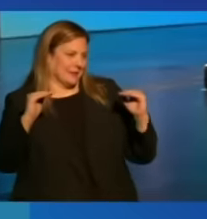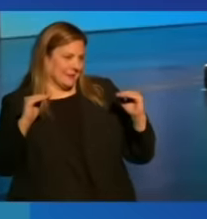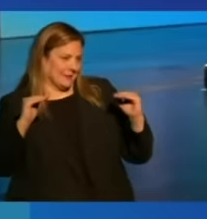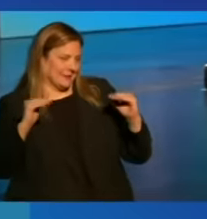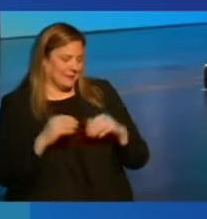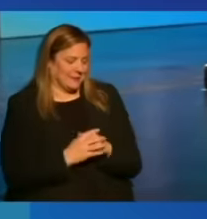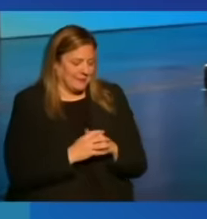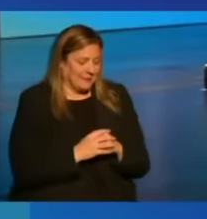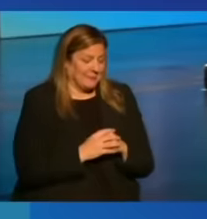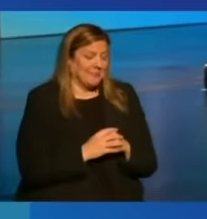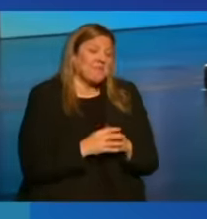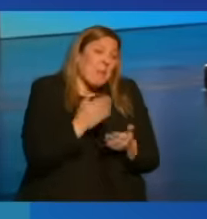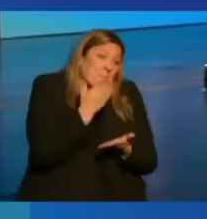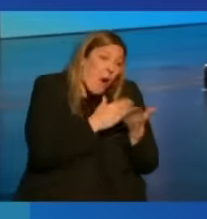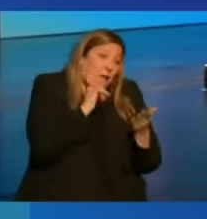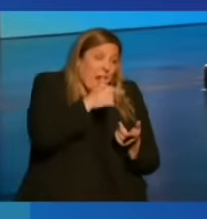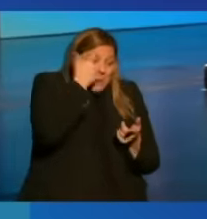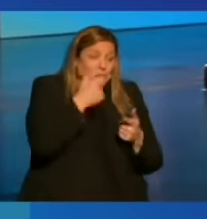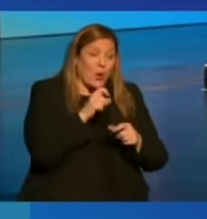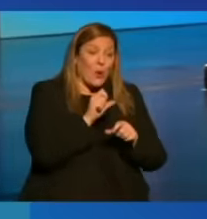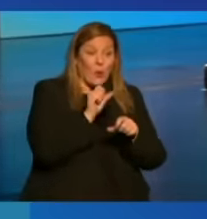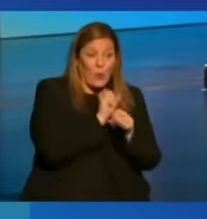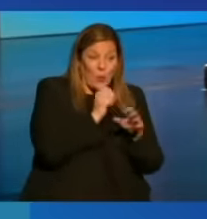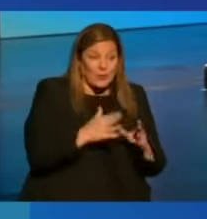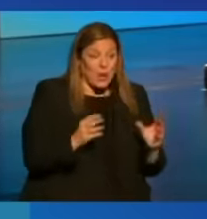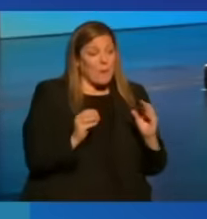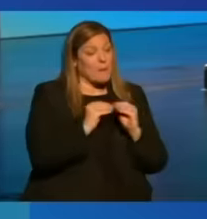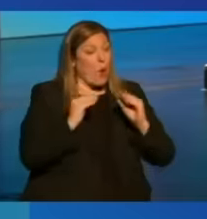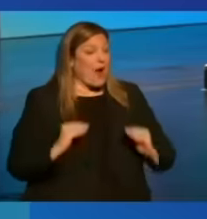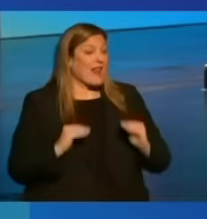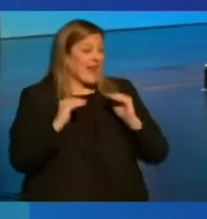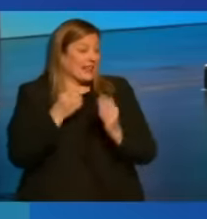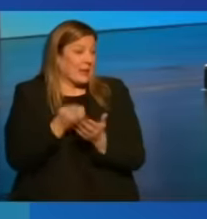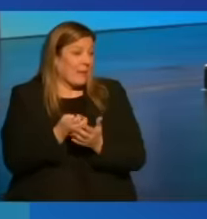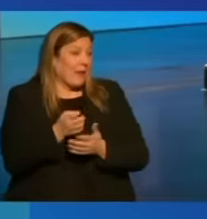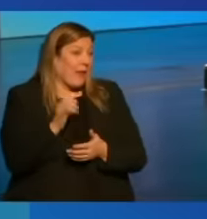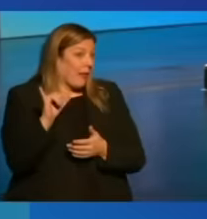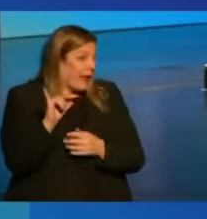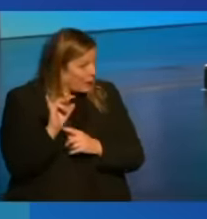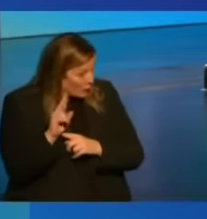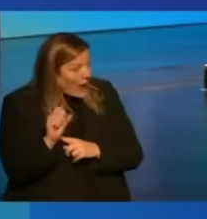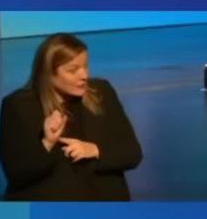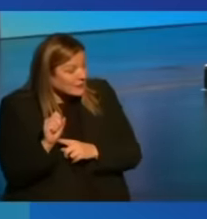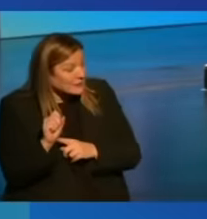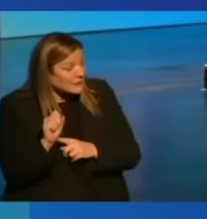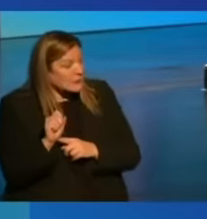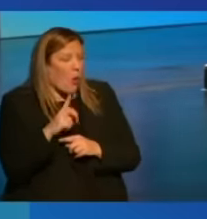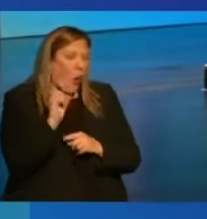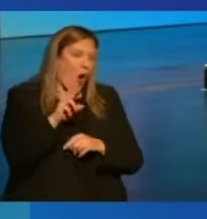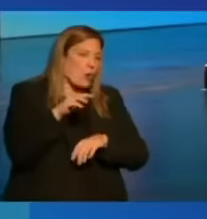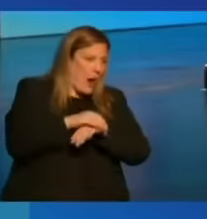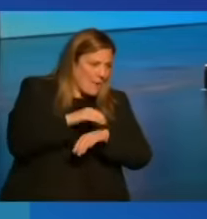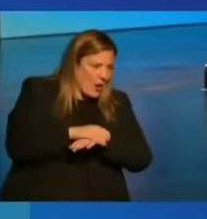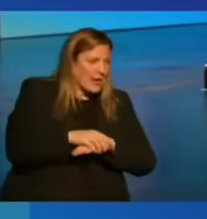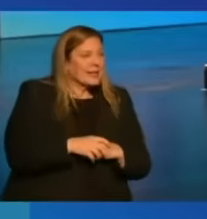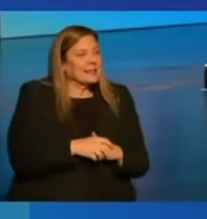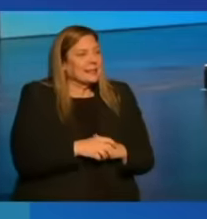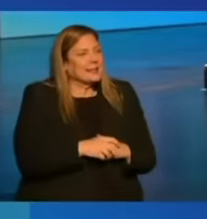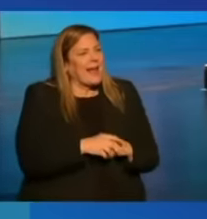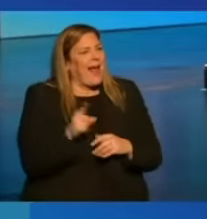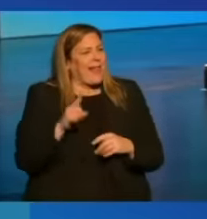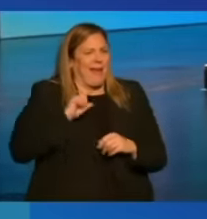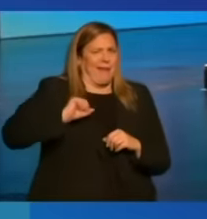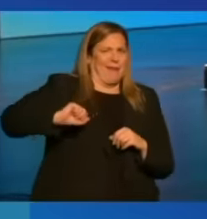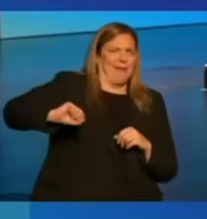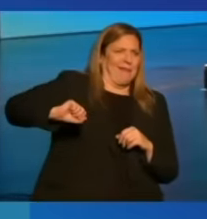And partly it's because workers in more advanced economies like the United States or Great Britain have